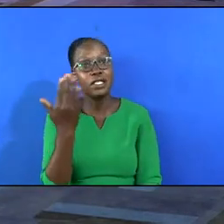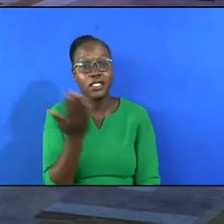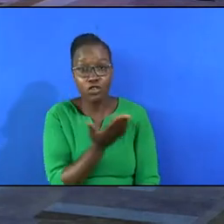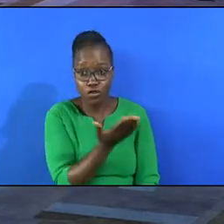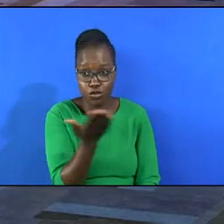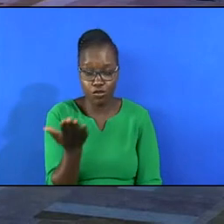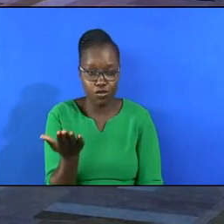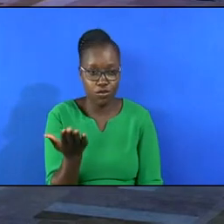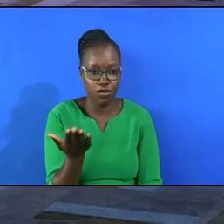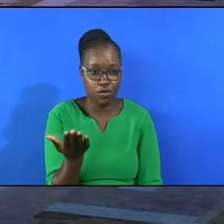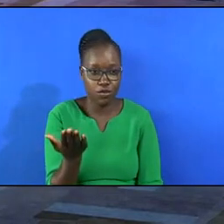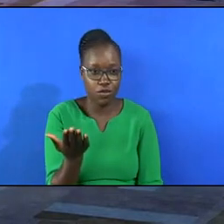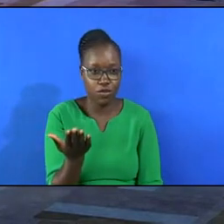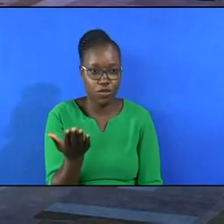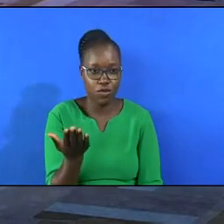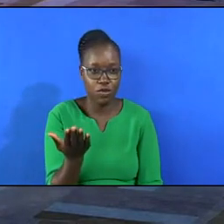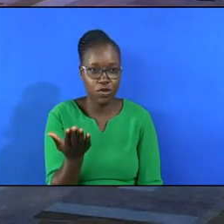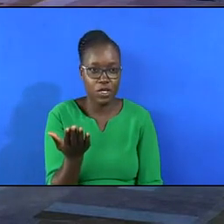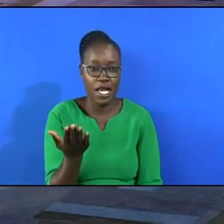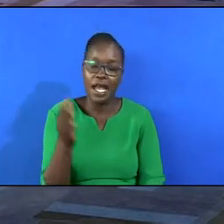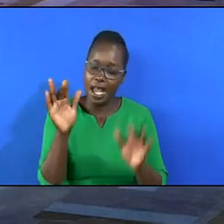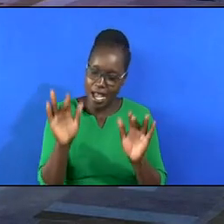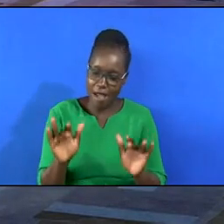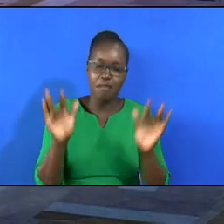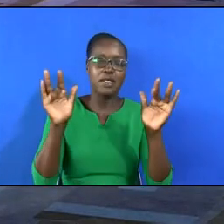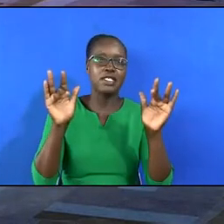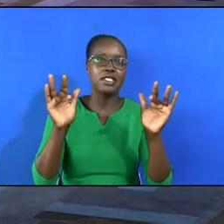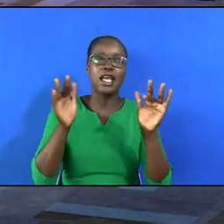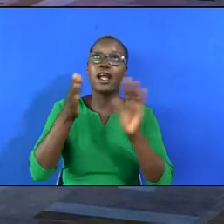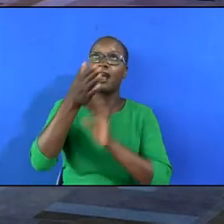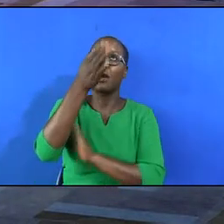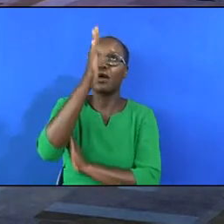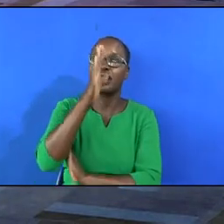you an amazing God.